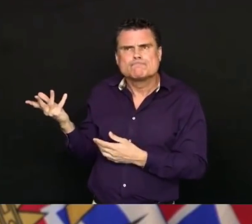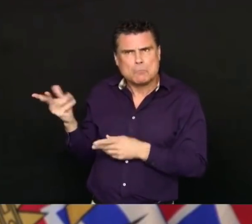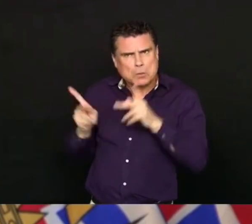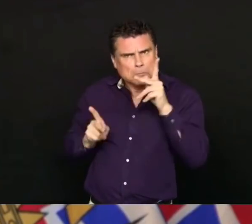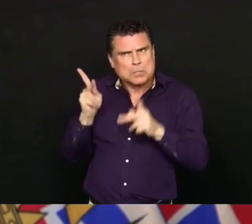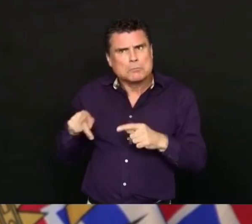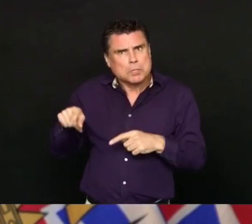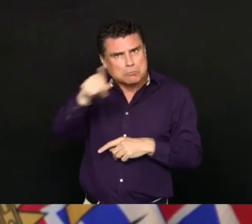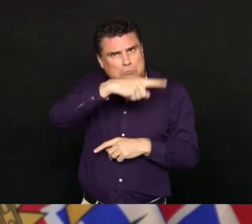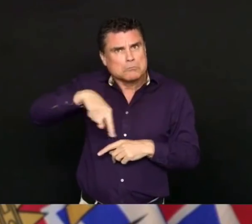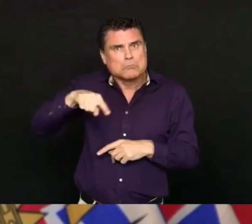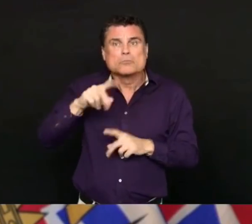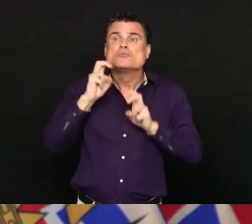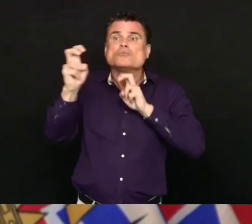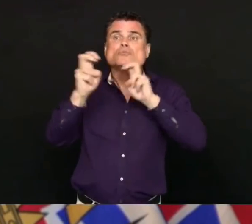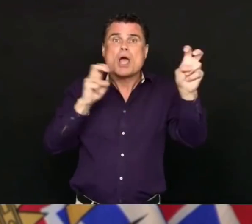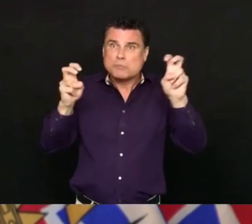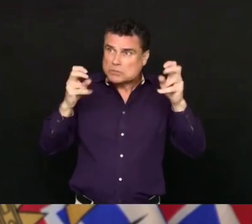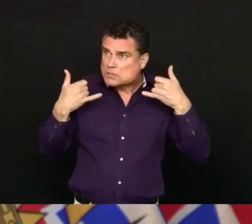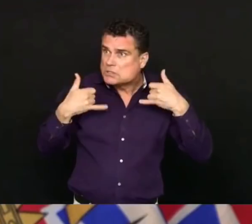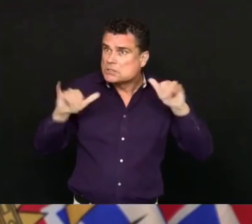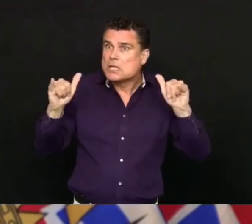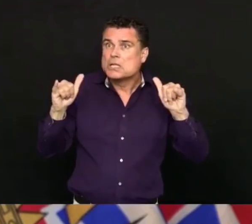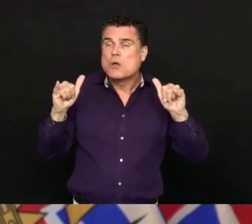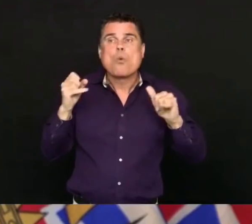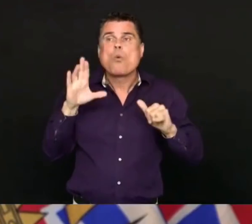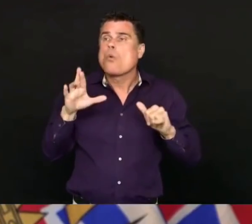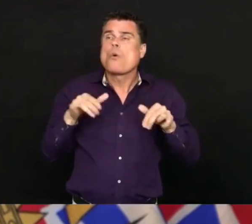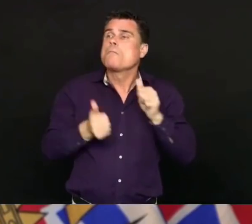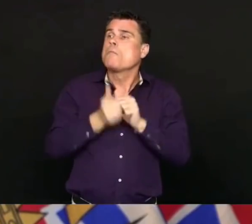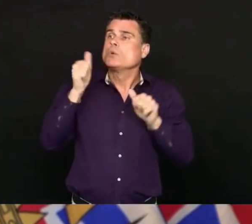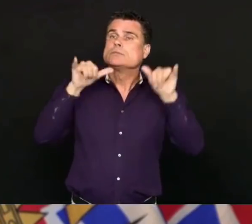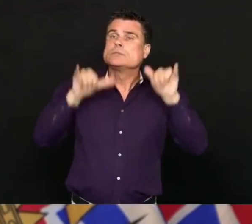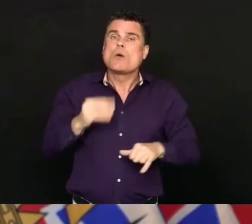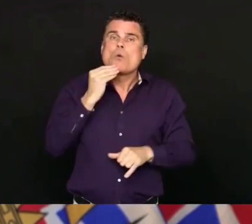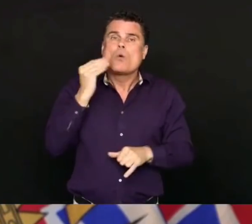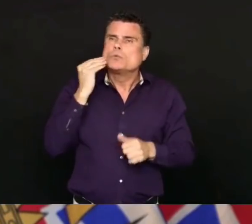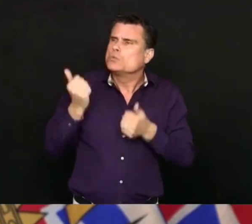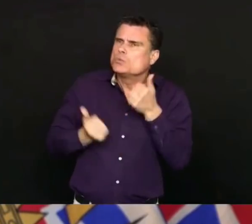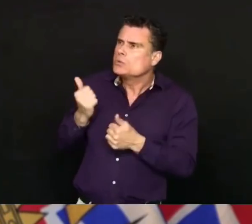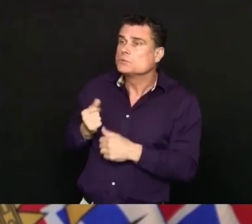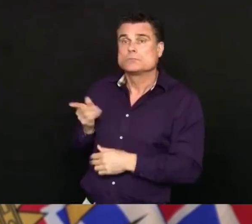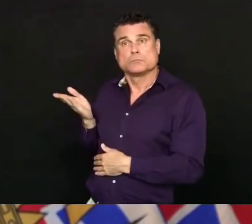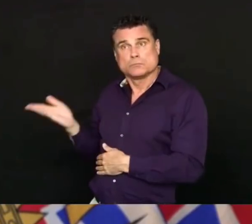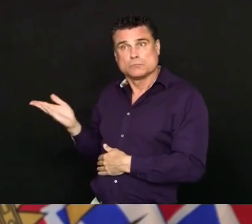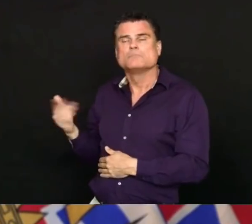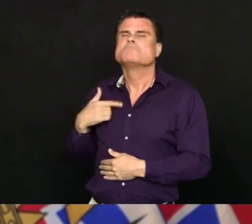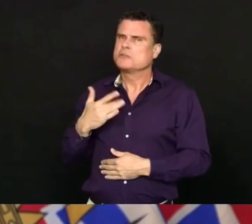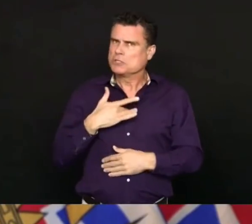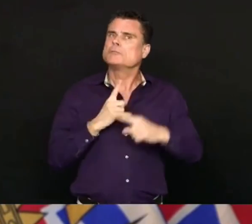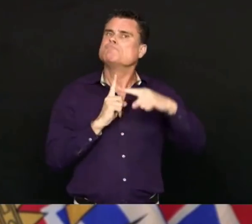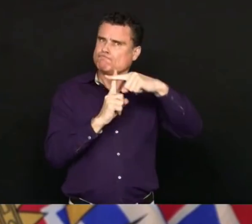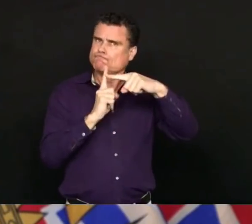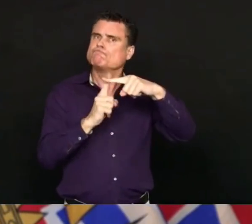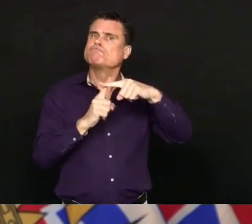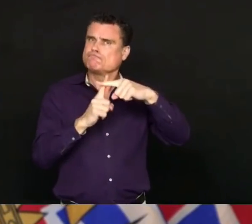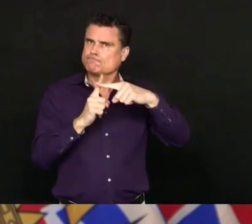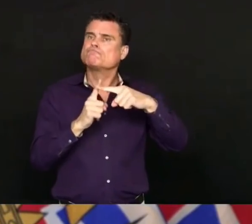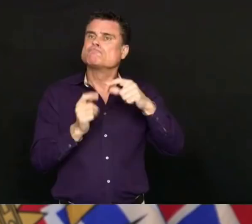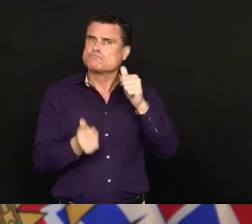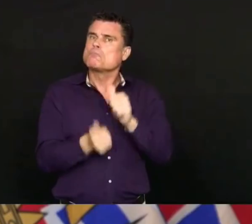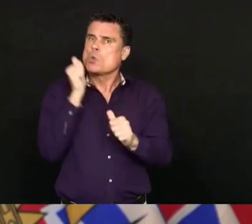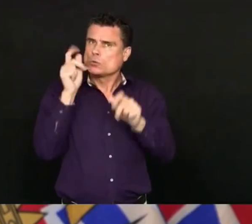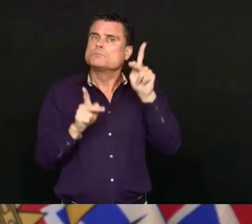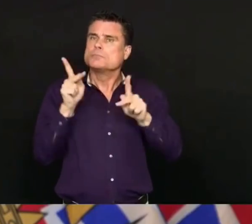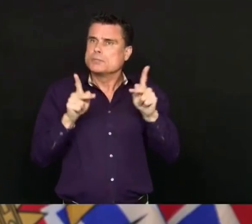our firewall strong across this province. And BC Ferries continues to report more than 80% decline on travelers